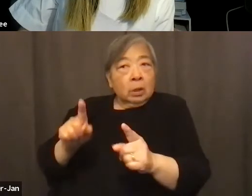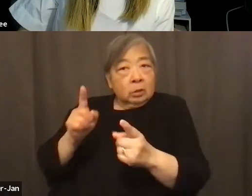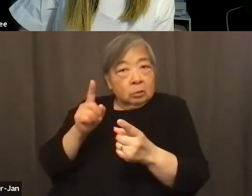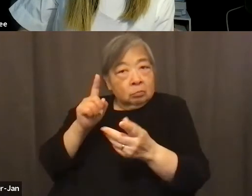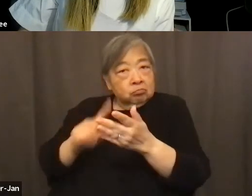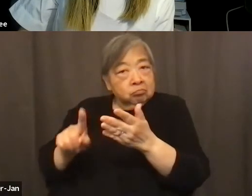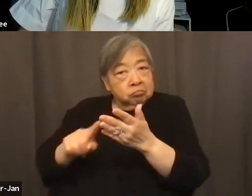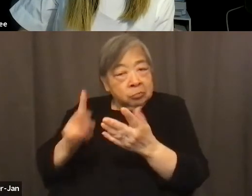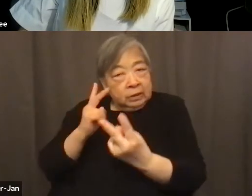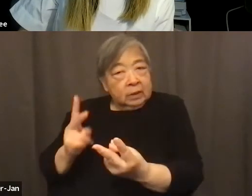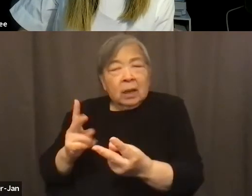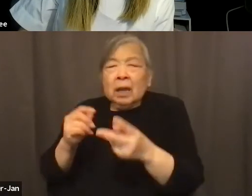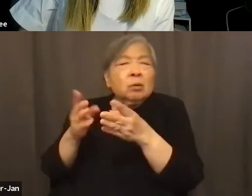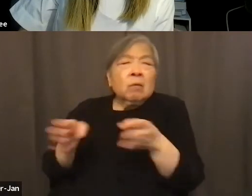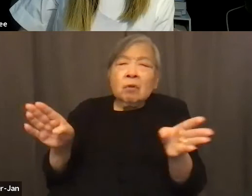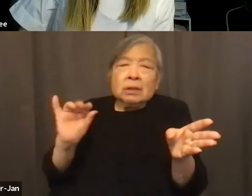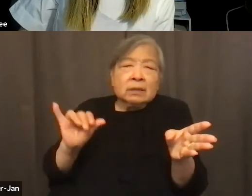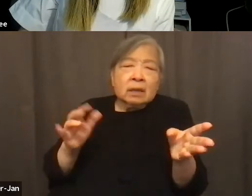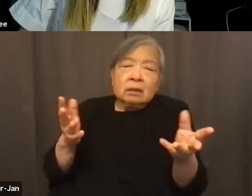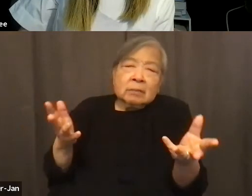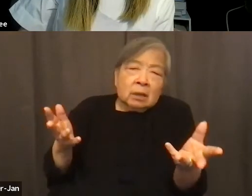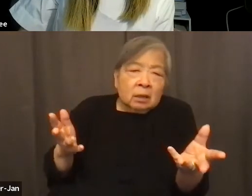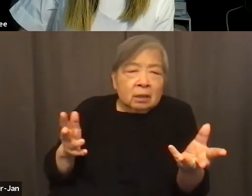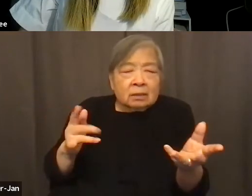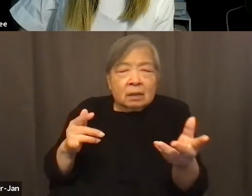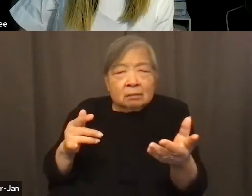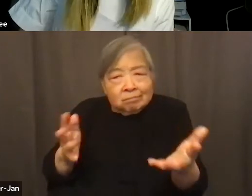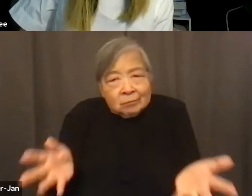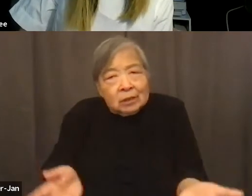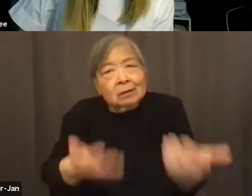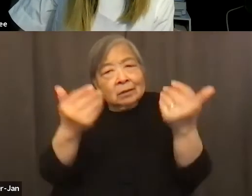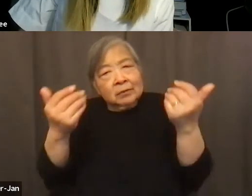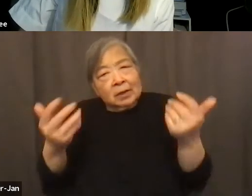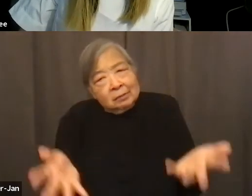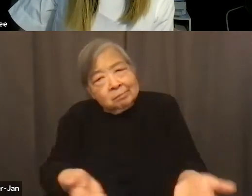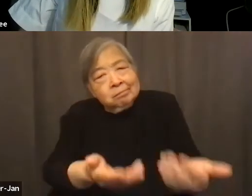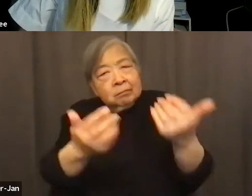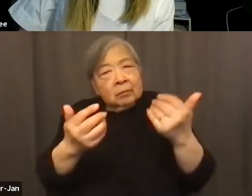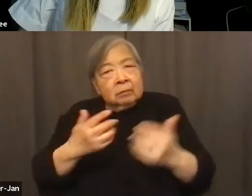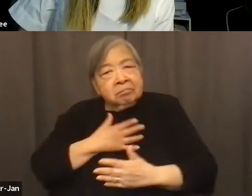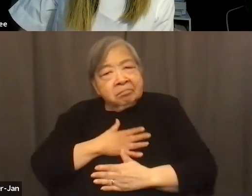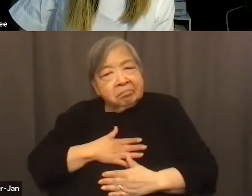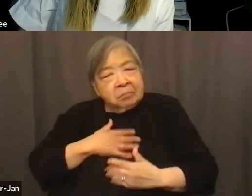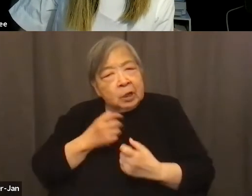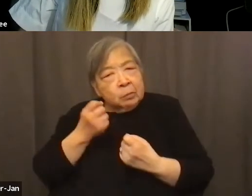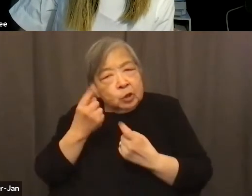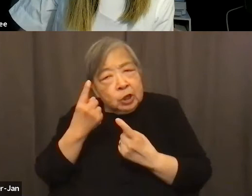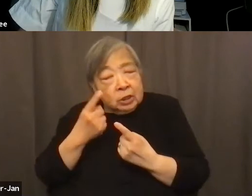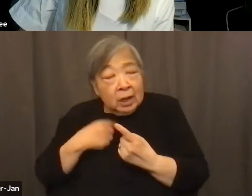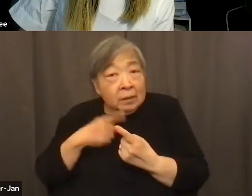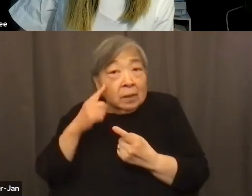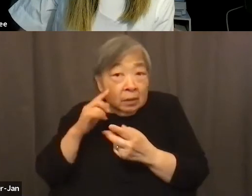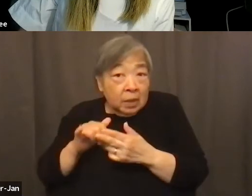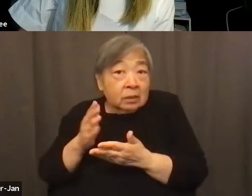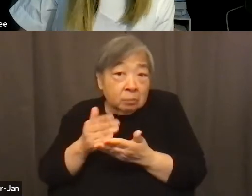And, and, and, and it's, it's like, just cultivating appreciation again. I think that's, that's a big part of, of what